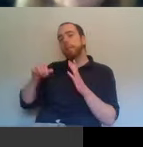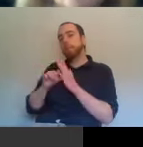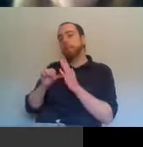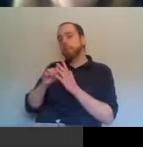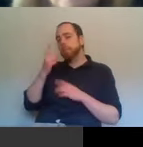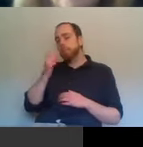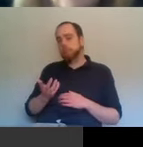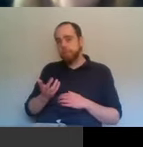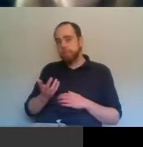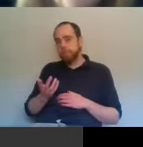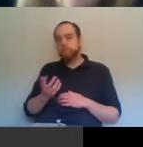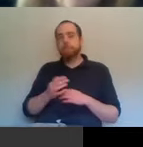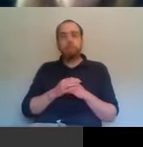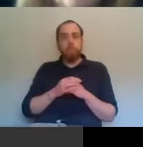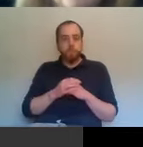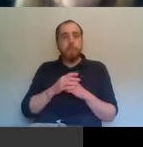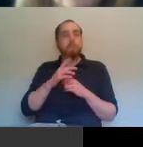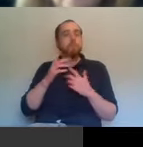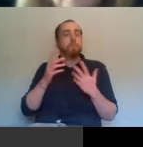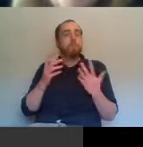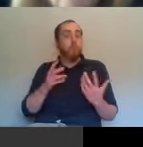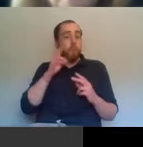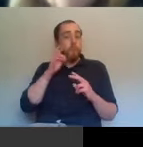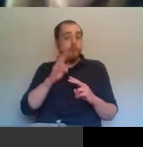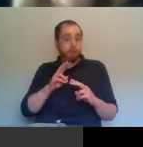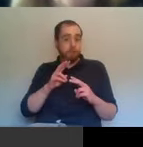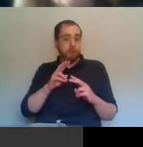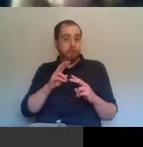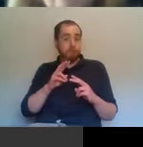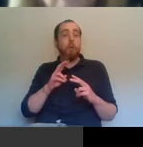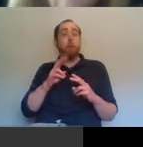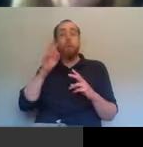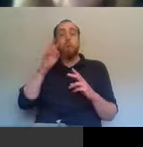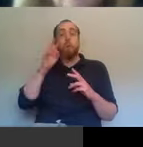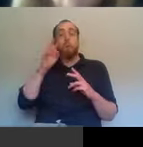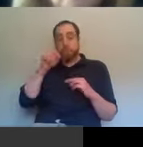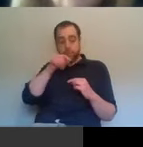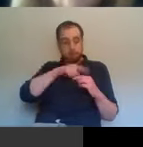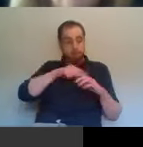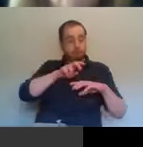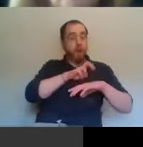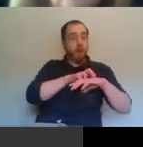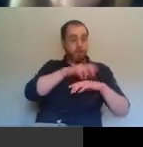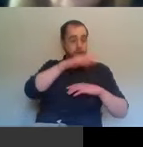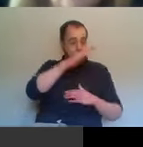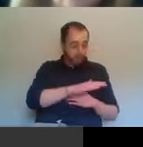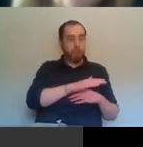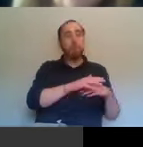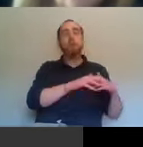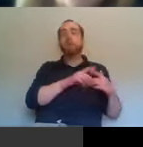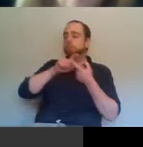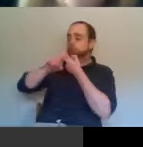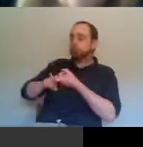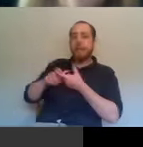is the historic decline of the economic dependency on Britain, uh, within the Republic. I mean, you,